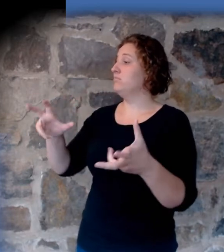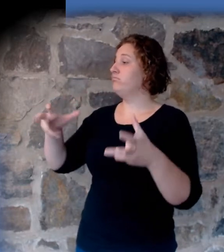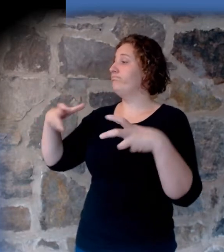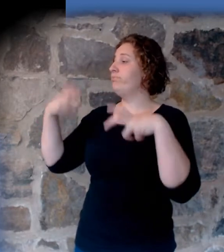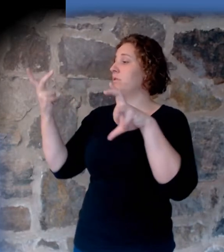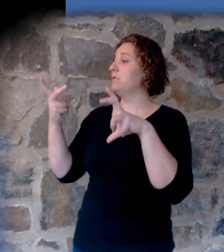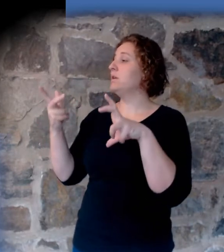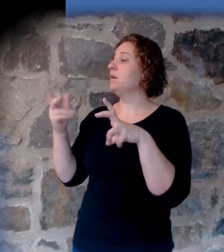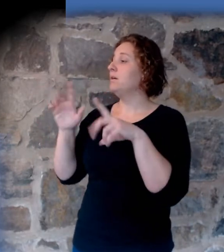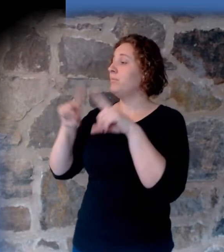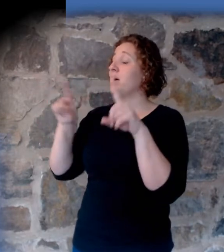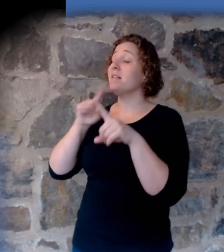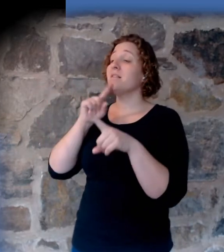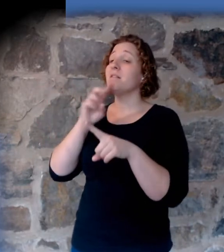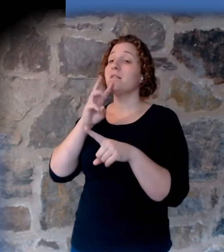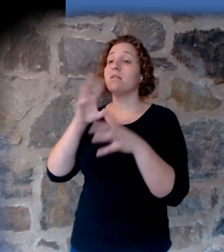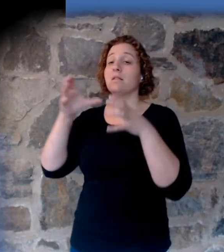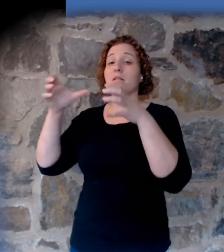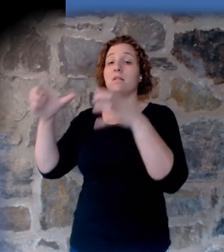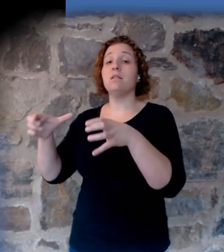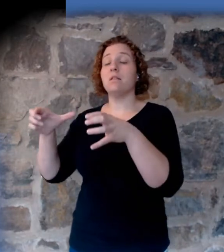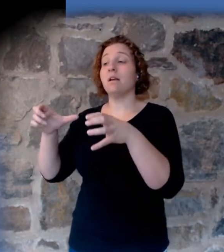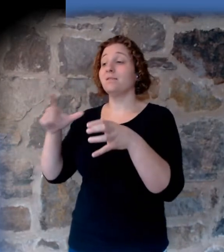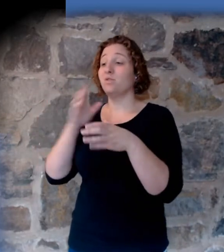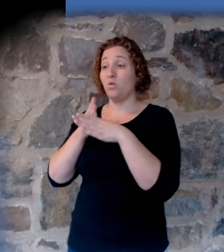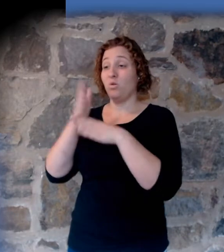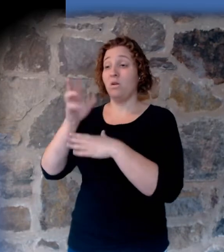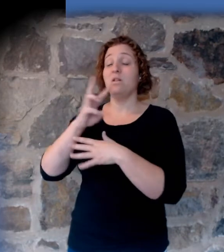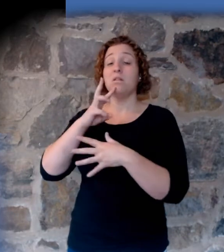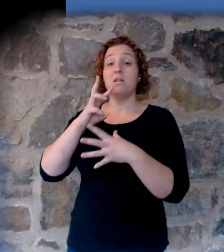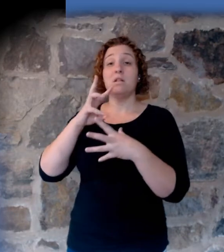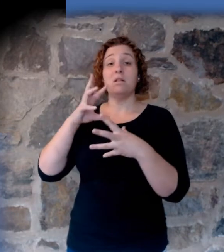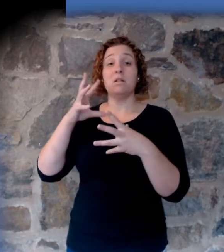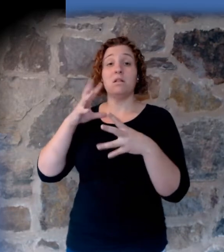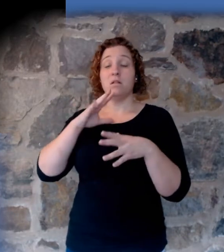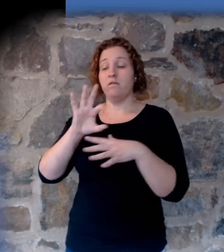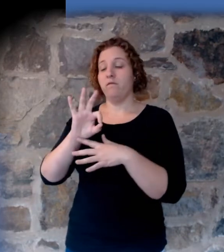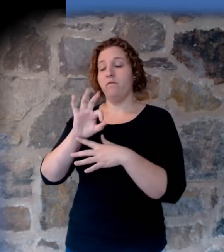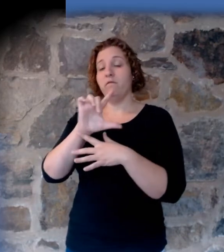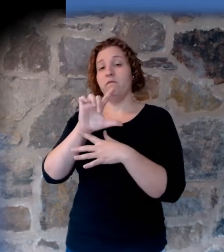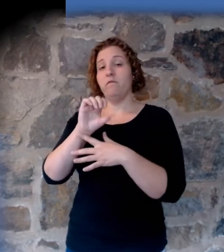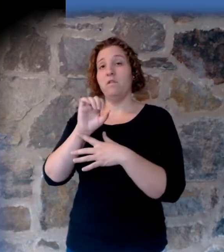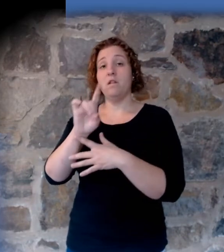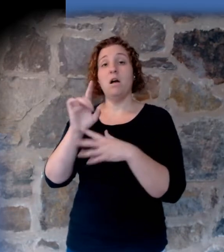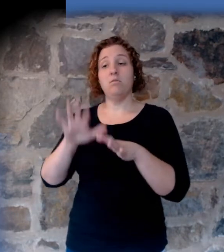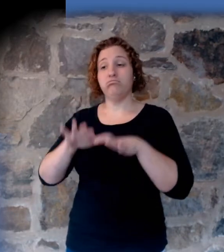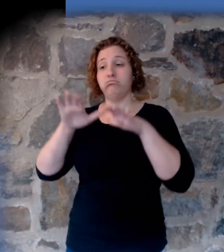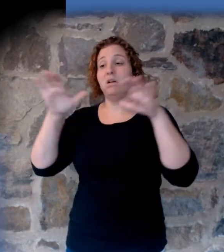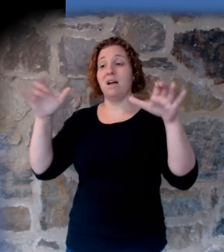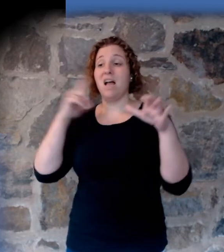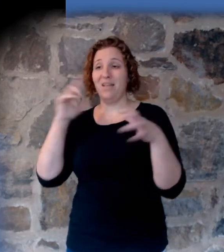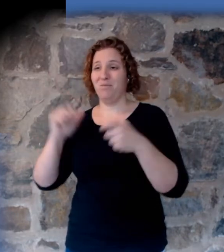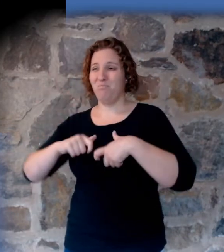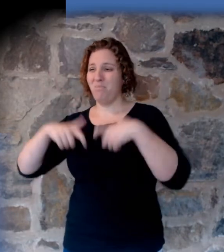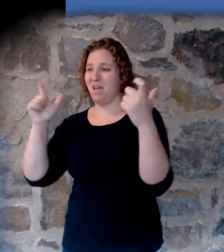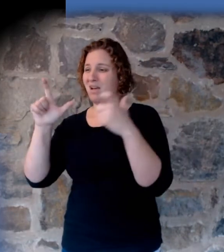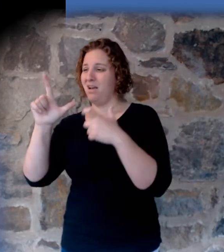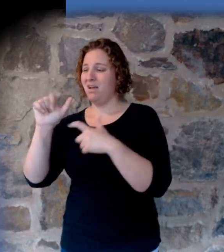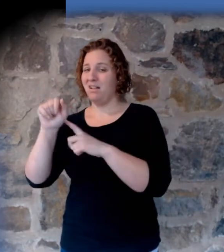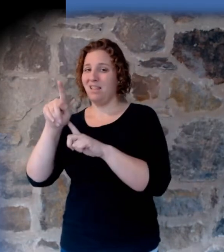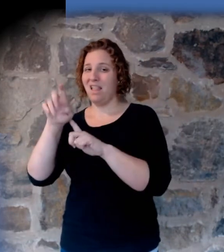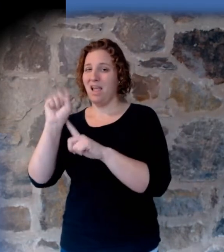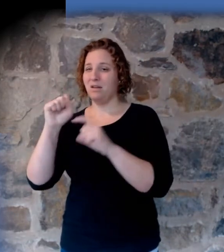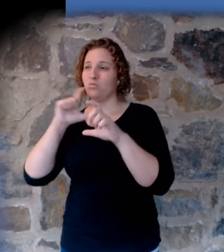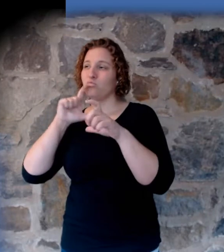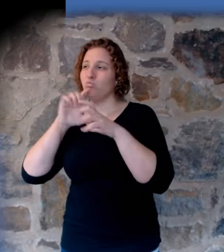lakes. So after the flood, we have these large bodies of water, these lakes that are trapped. There's